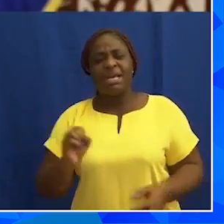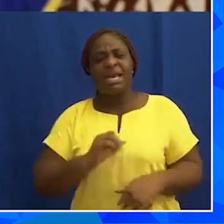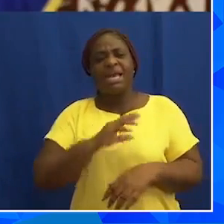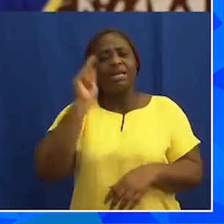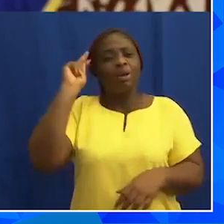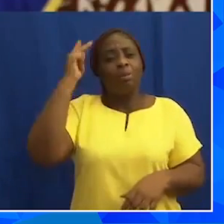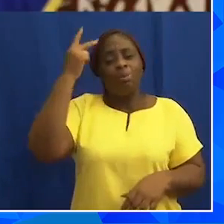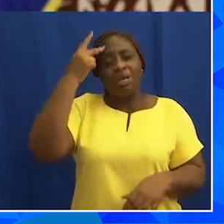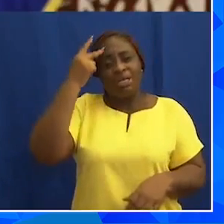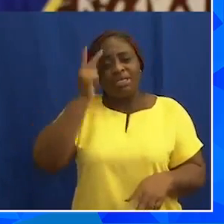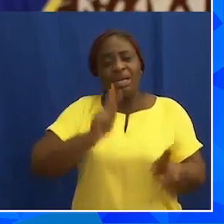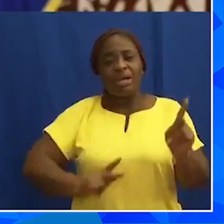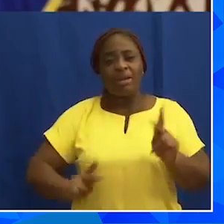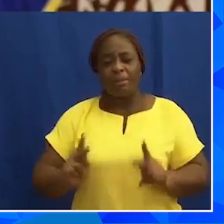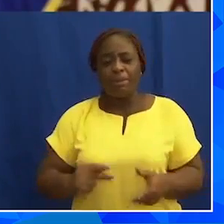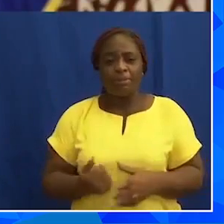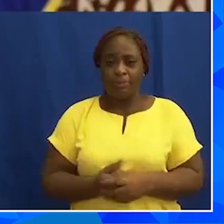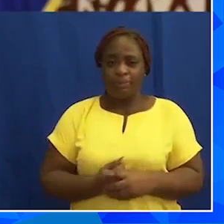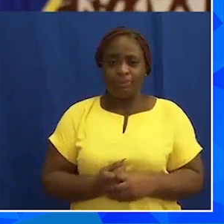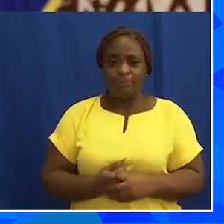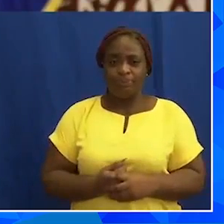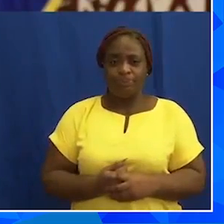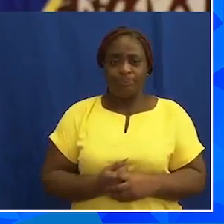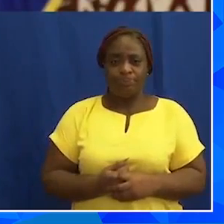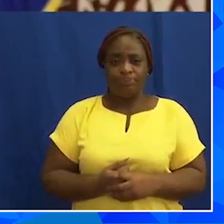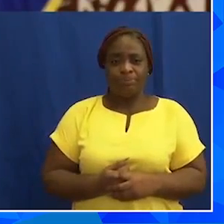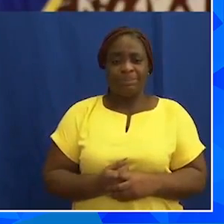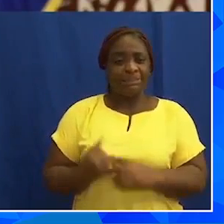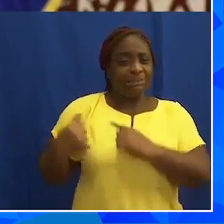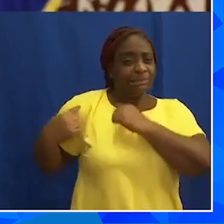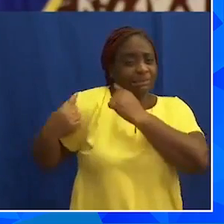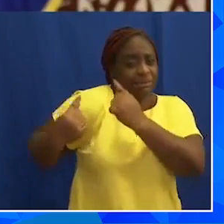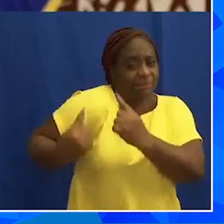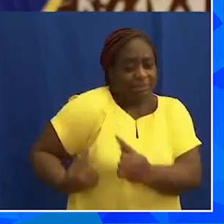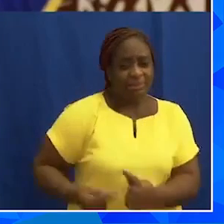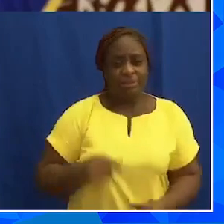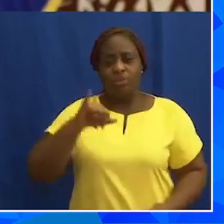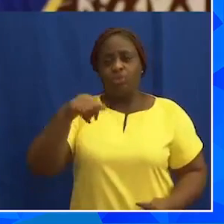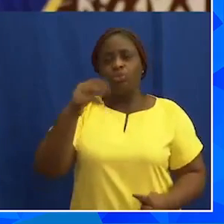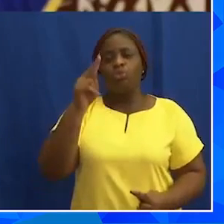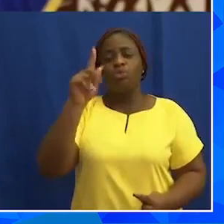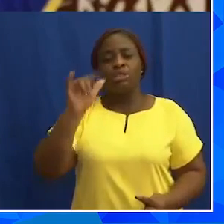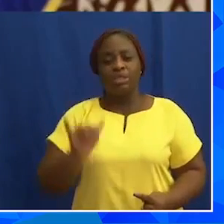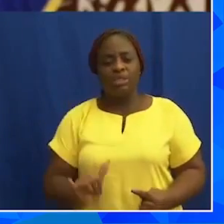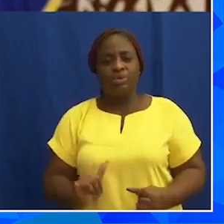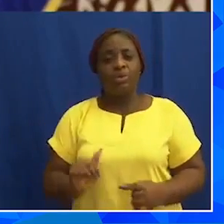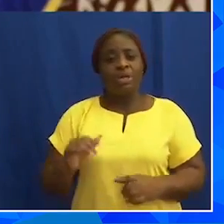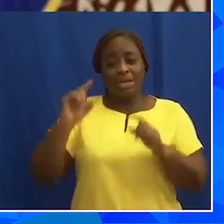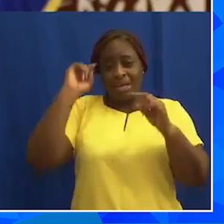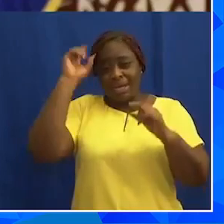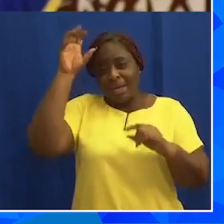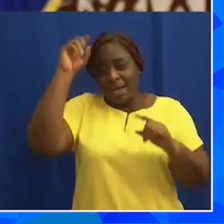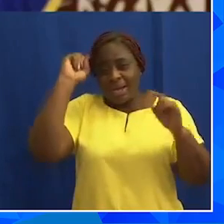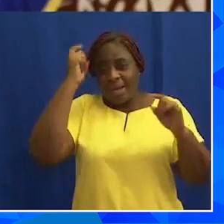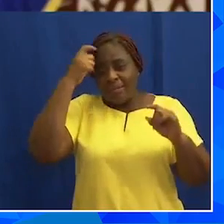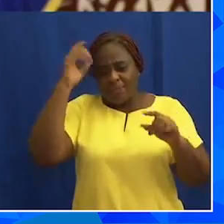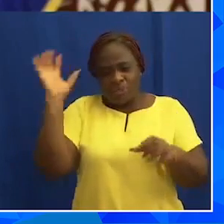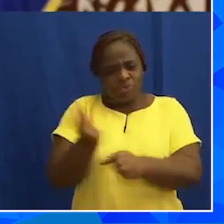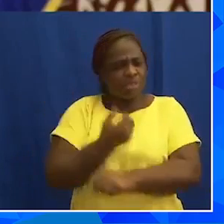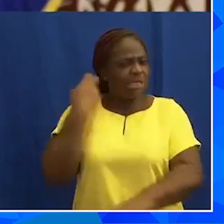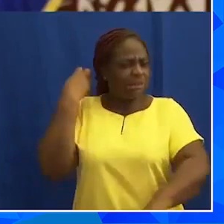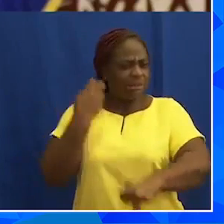amongst other measures. And since July, when the government took the difficult decision